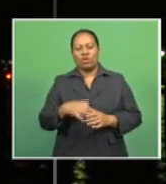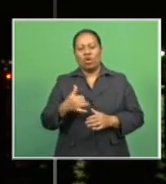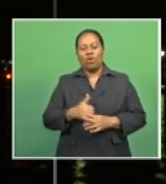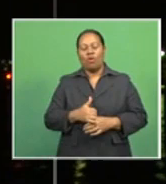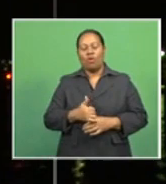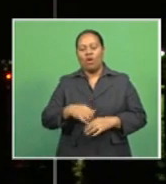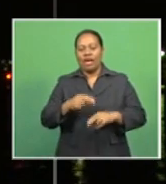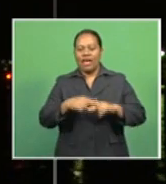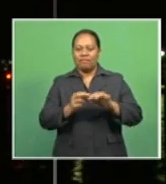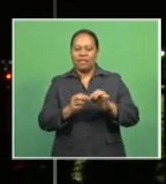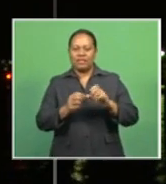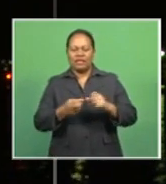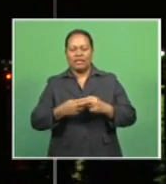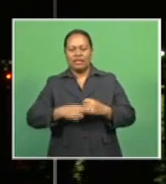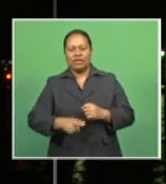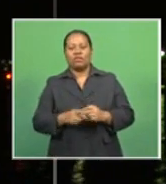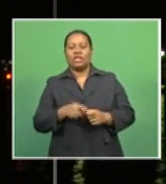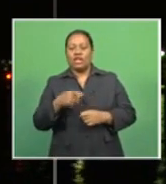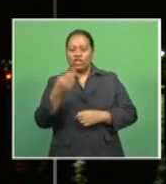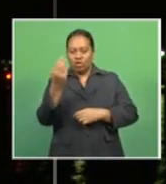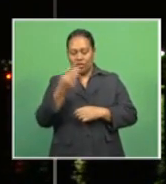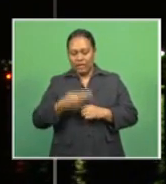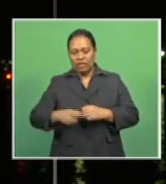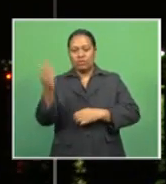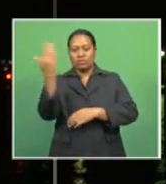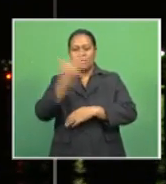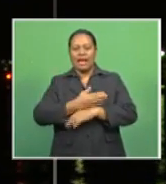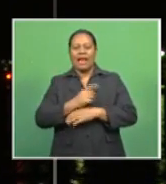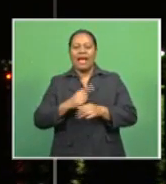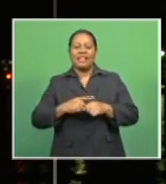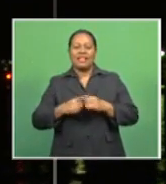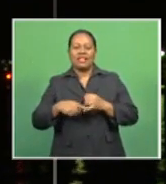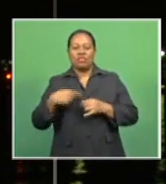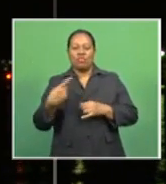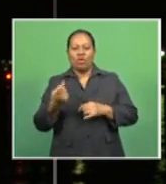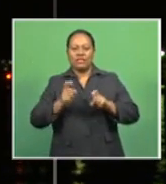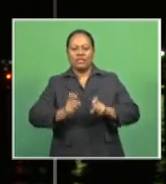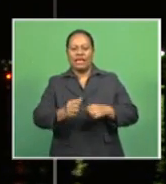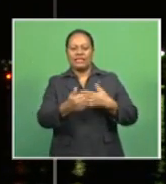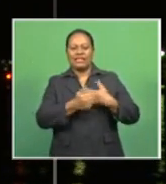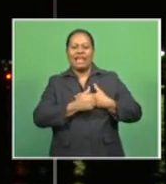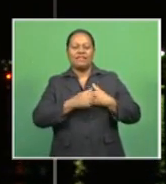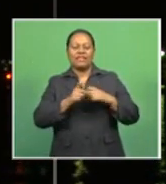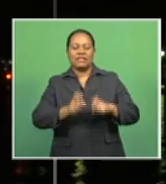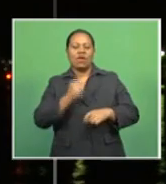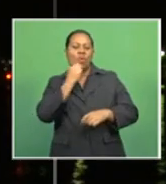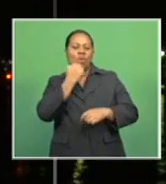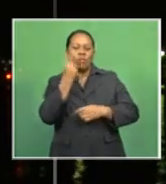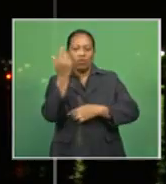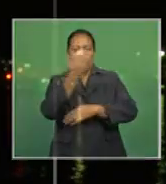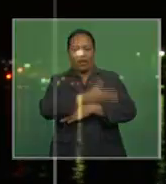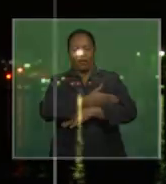FBC News. That's your news for tonight. Until tomorrow, stay safe, stay warm, good night.